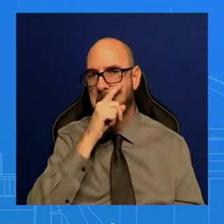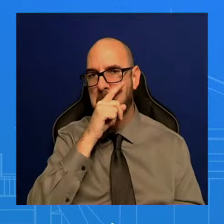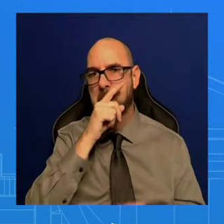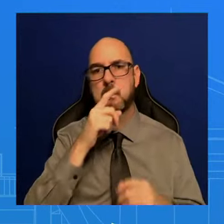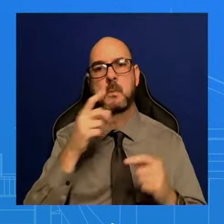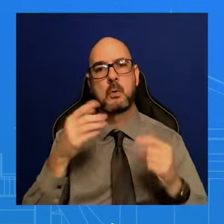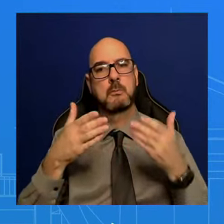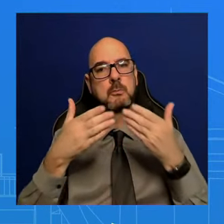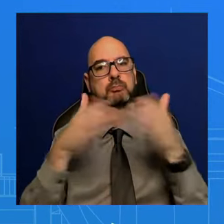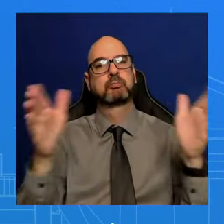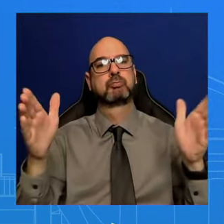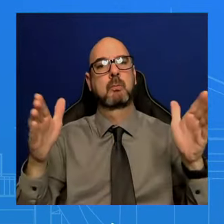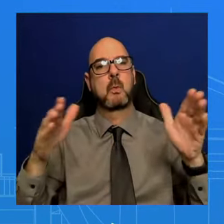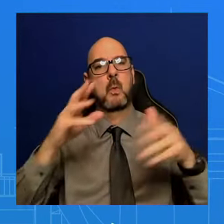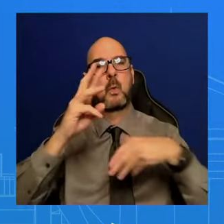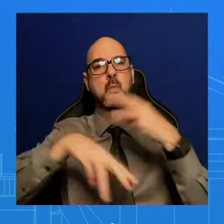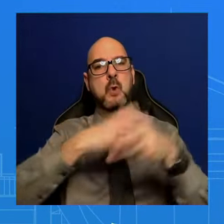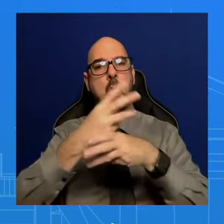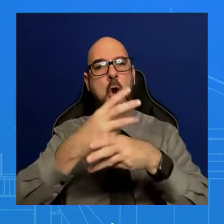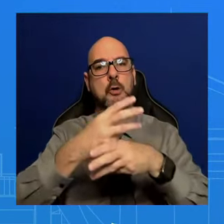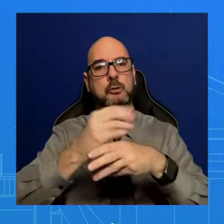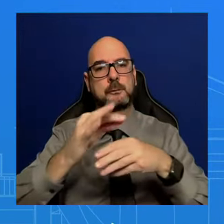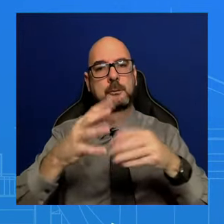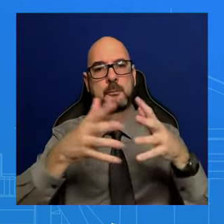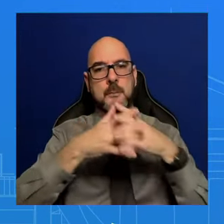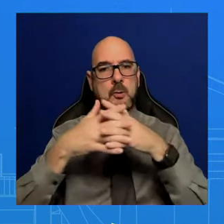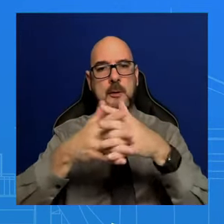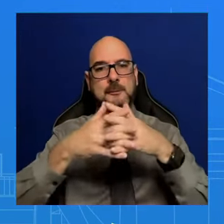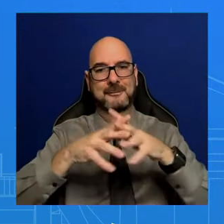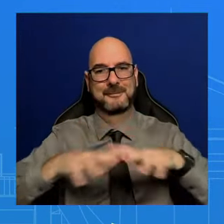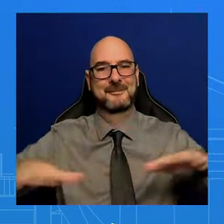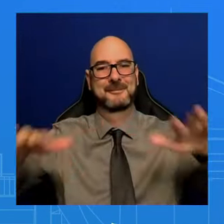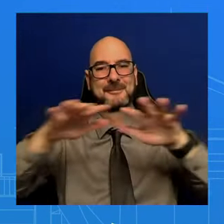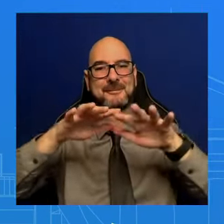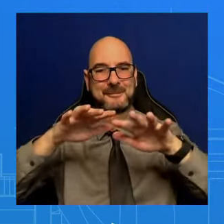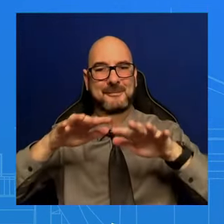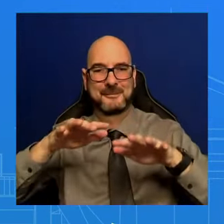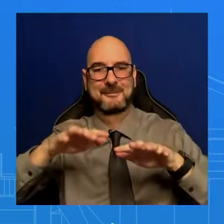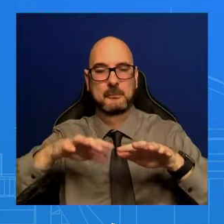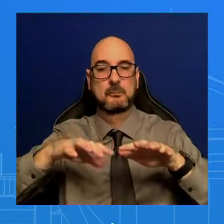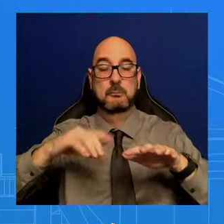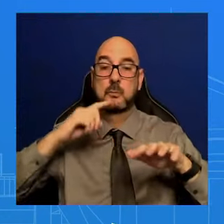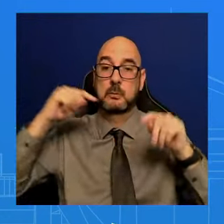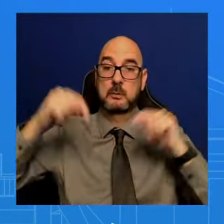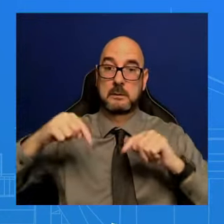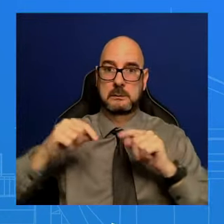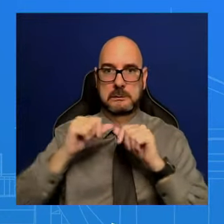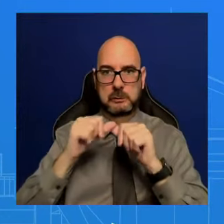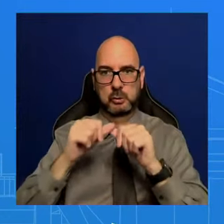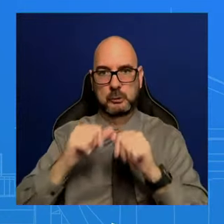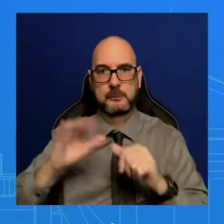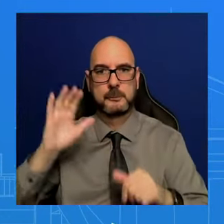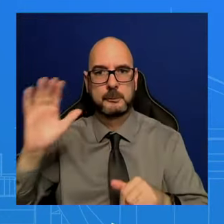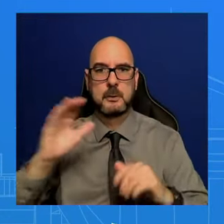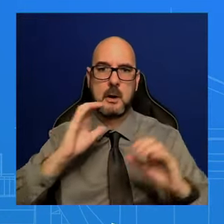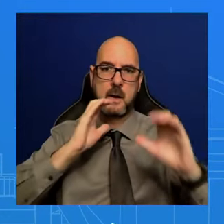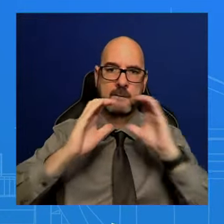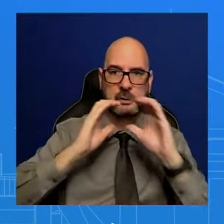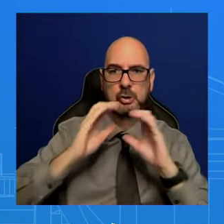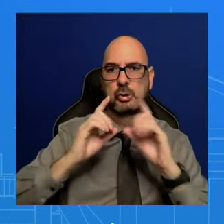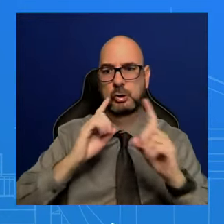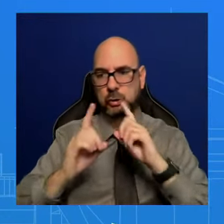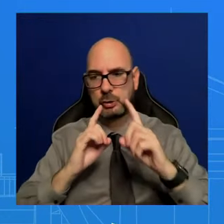say this. I would say this is certainly a continuation of those conversations that he has with the American people when he goes